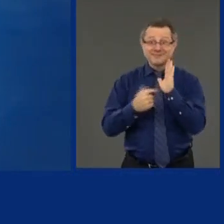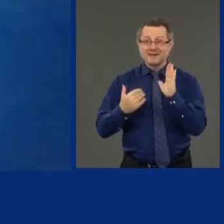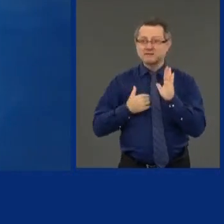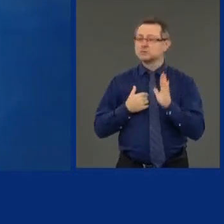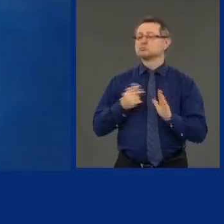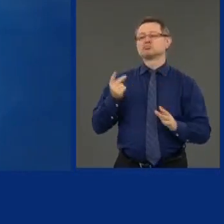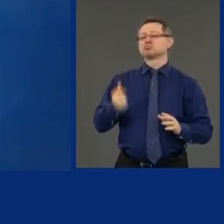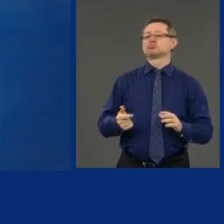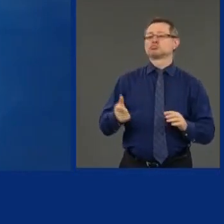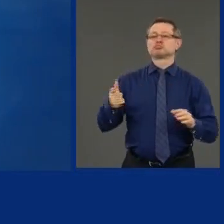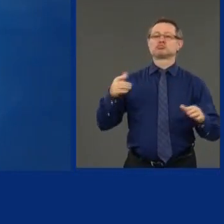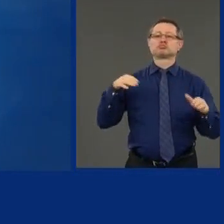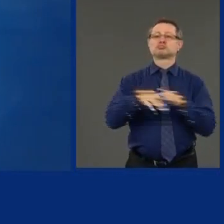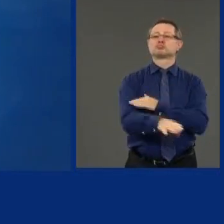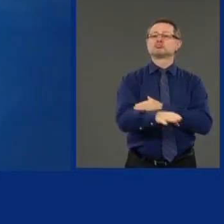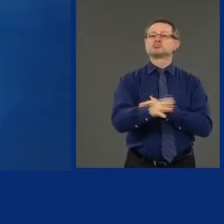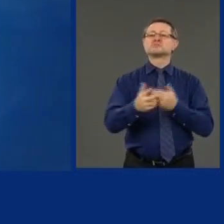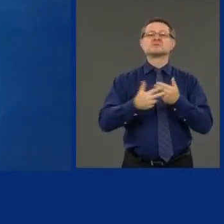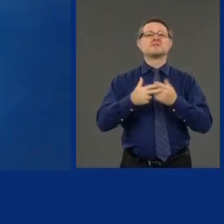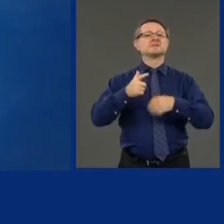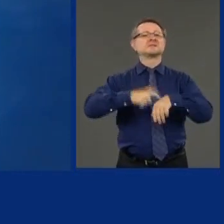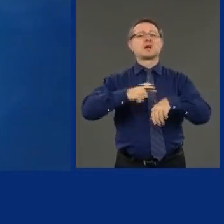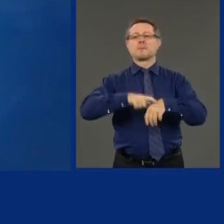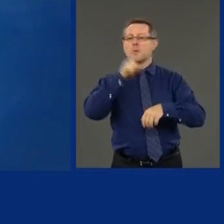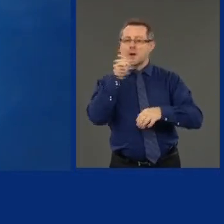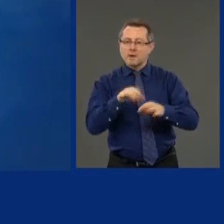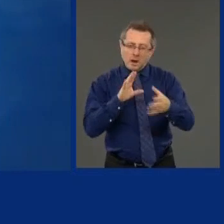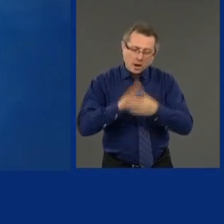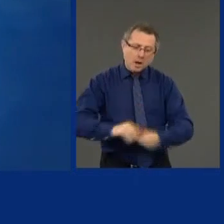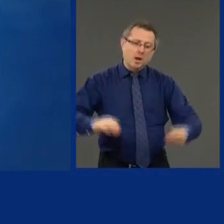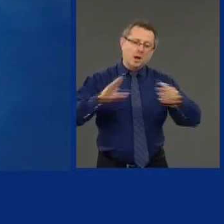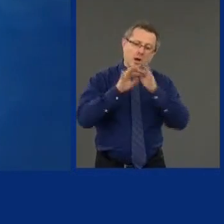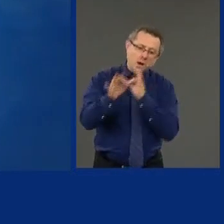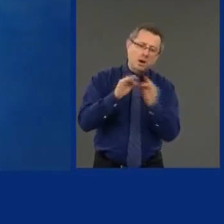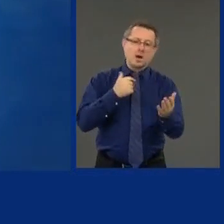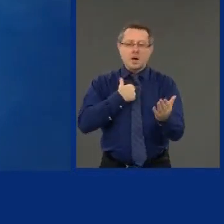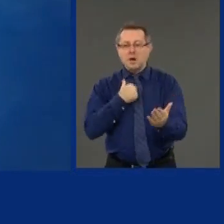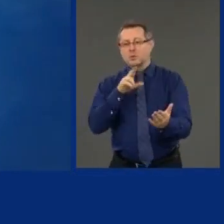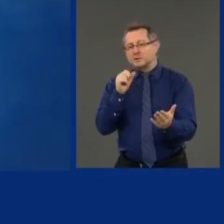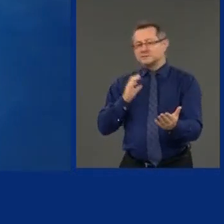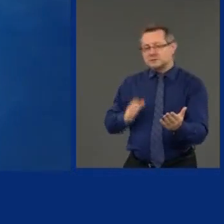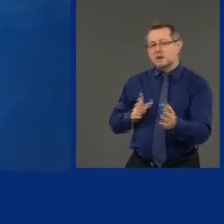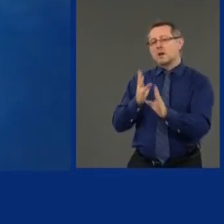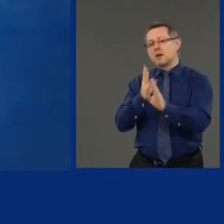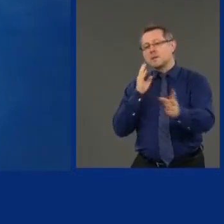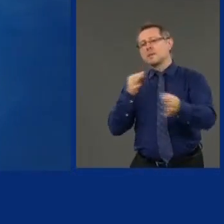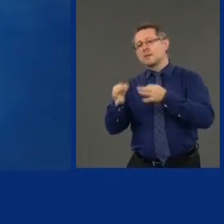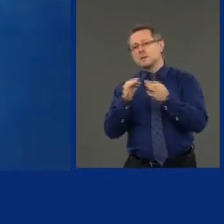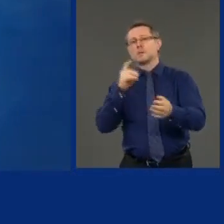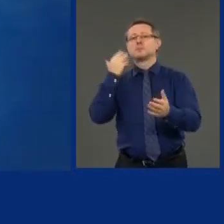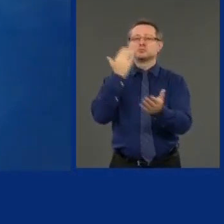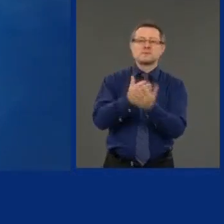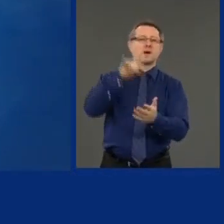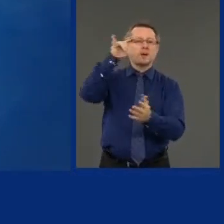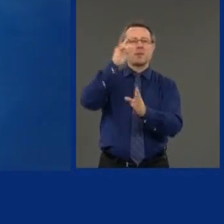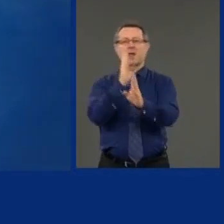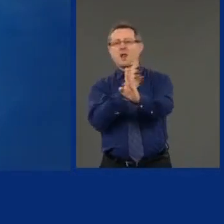frees up you from having to wait on line going through that Customs and Border